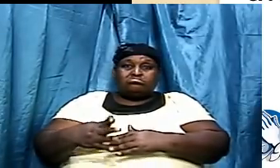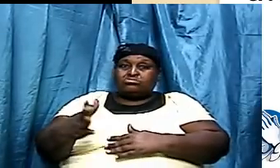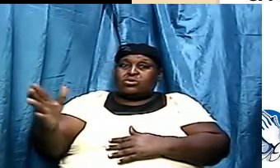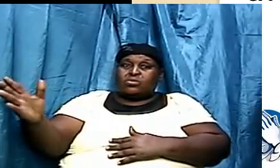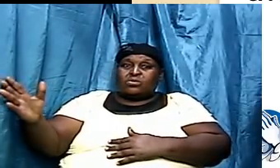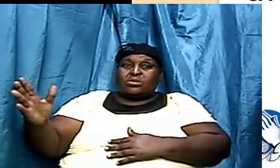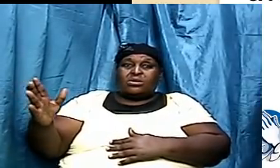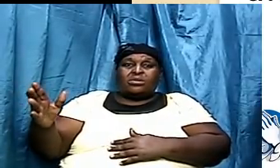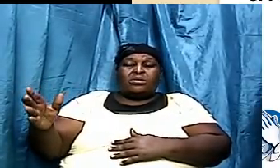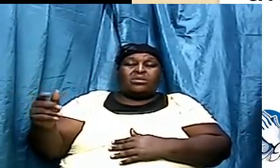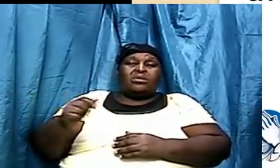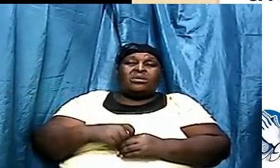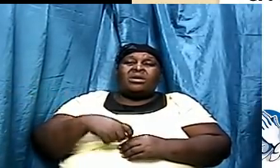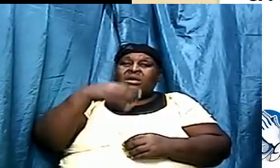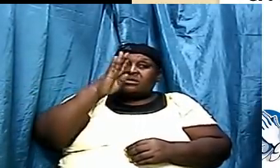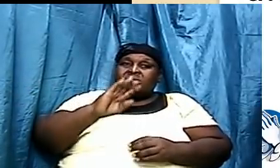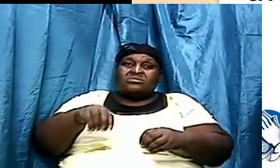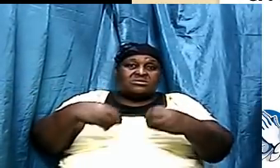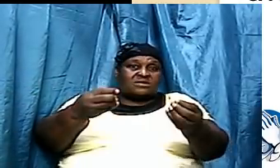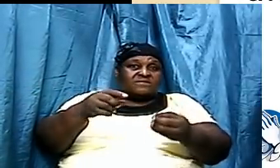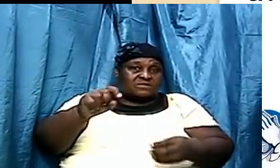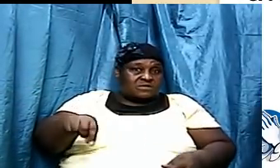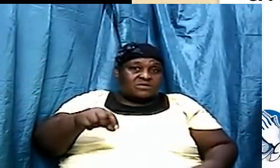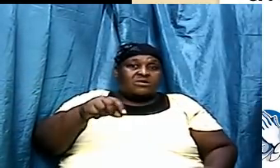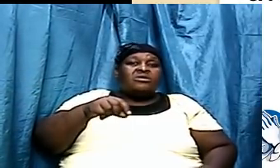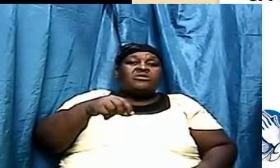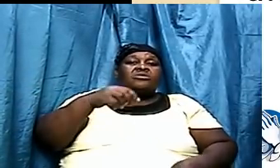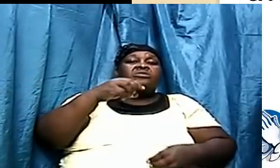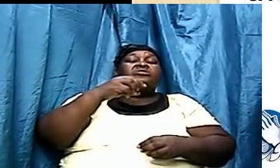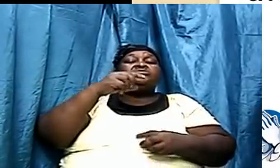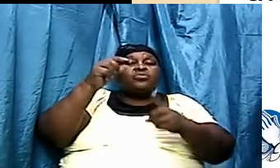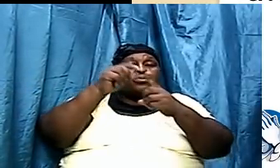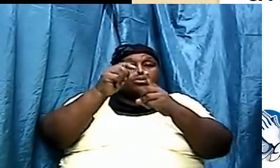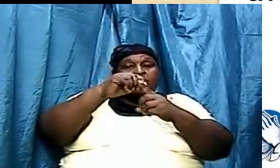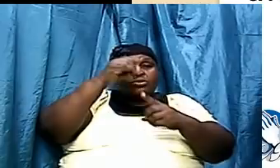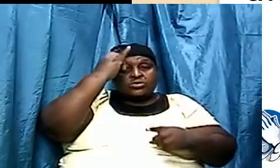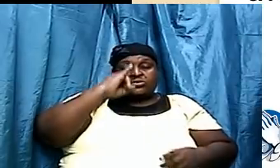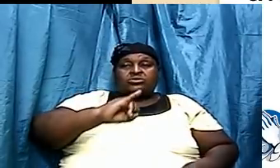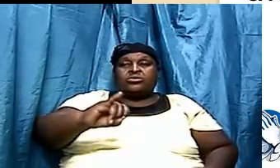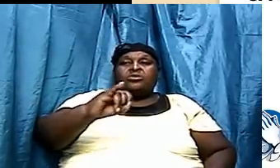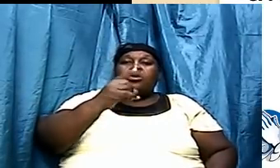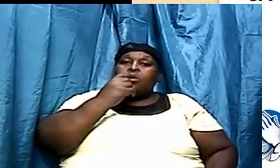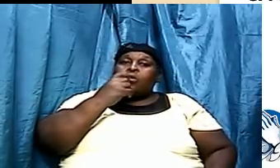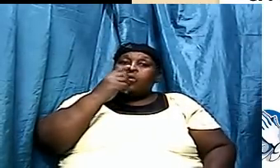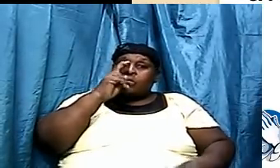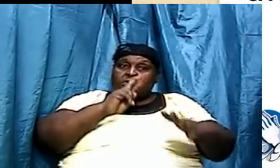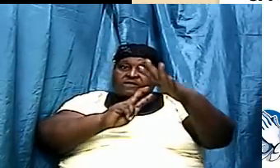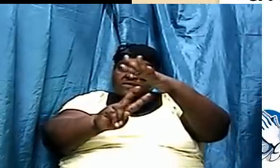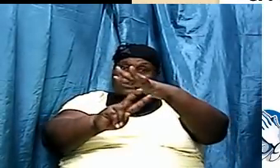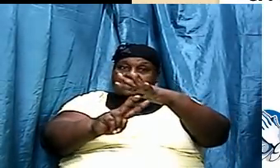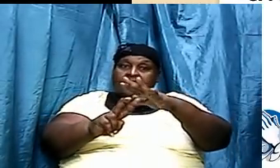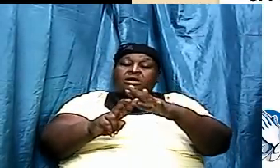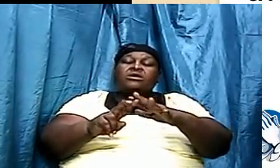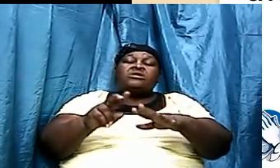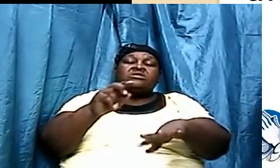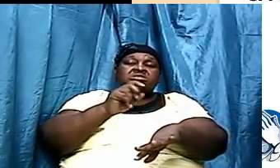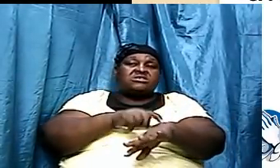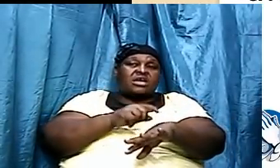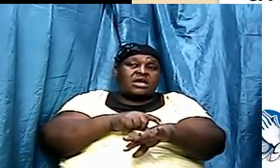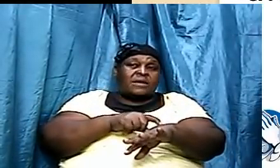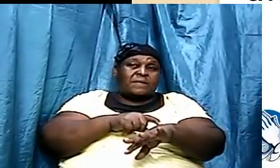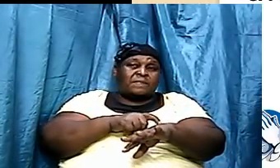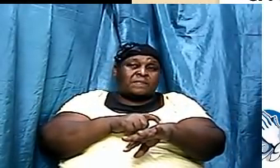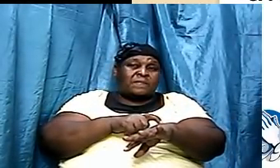And God was giving this word to Jeremiah who was a prophet who prophesied during the time. He is what is both a